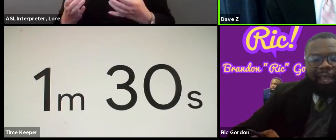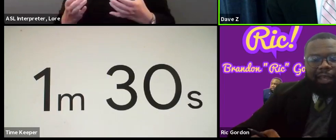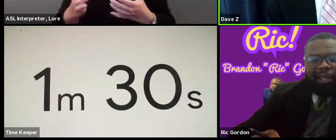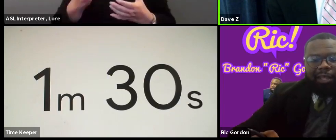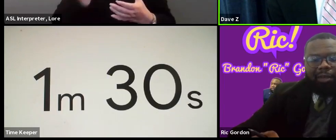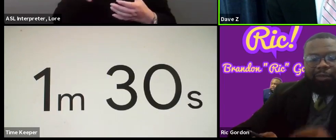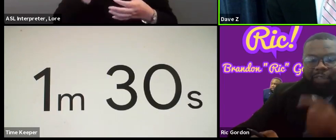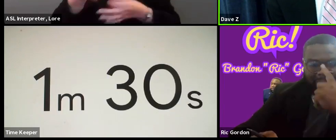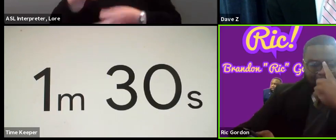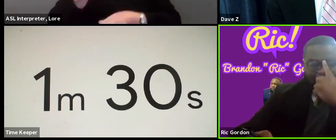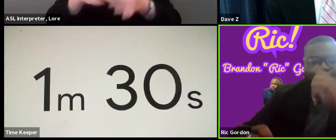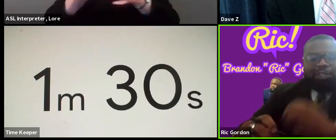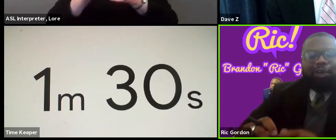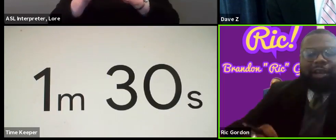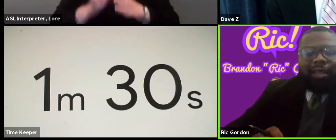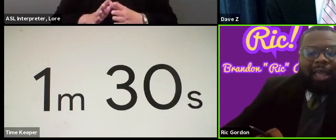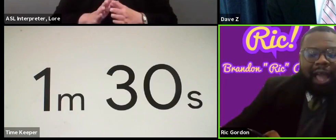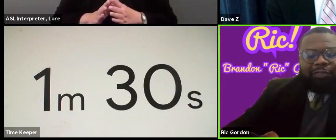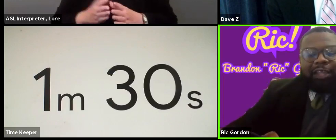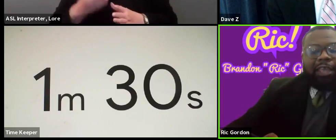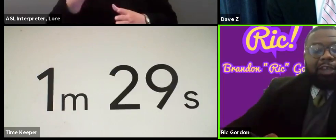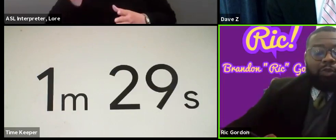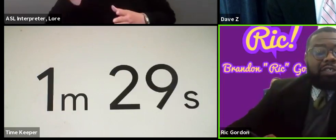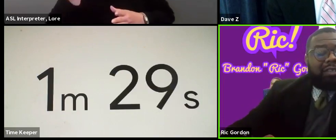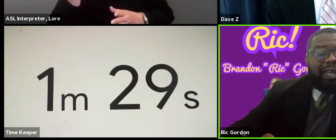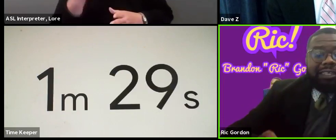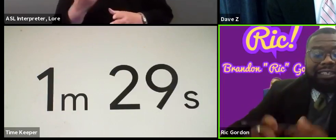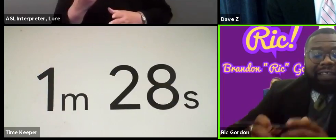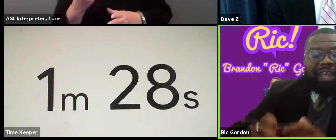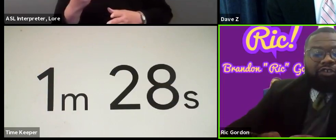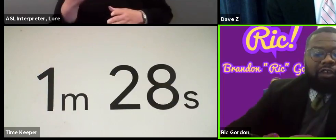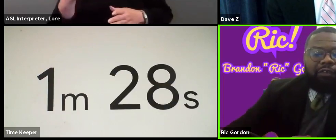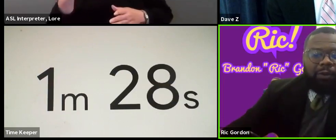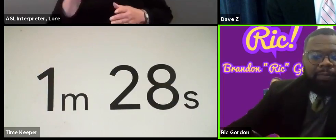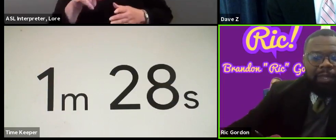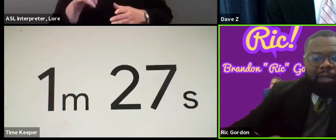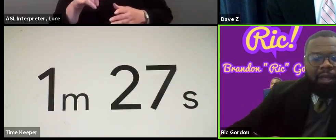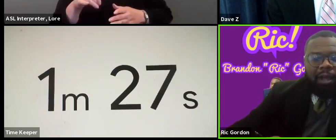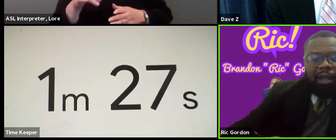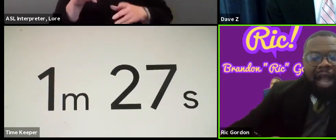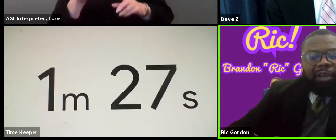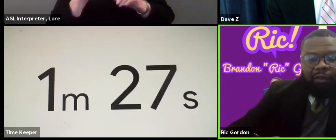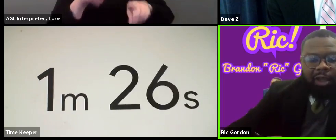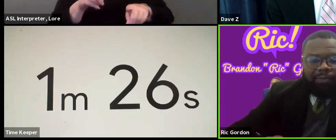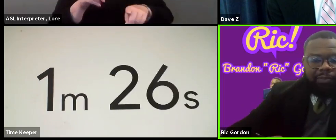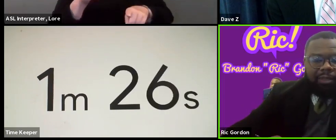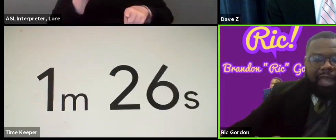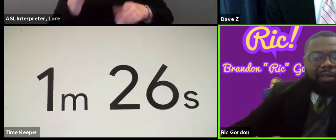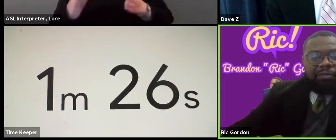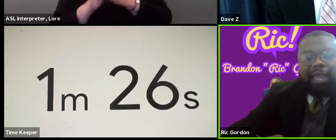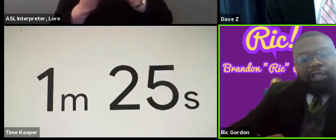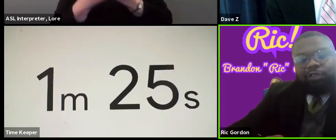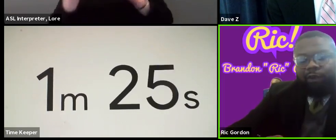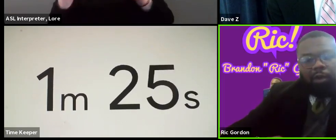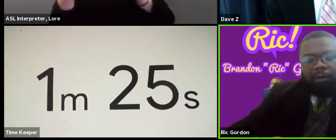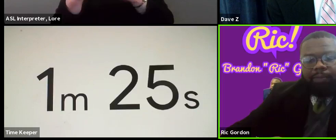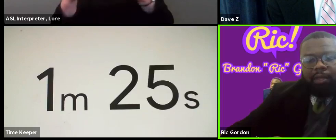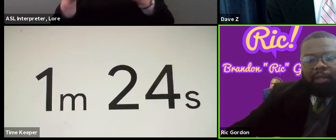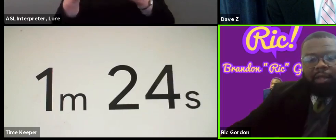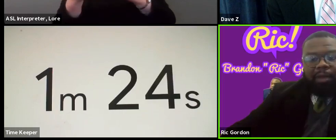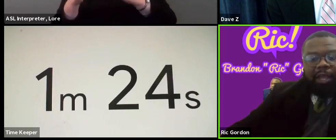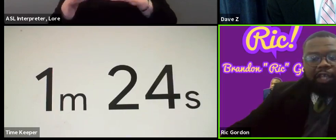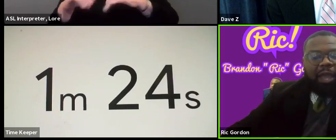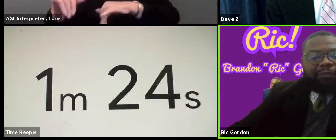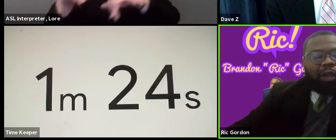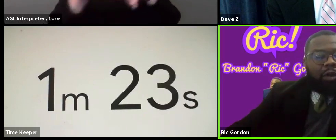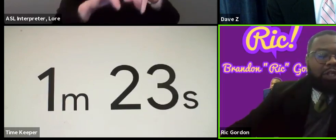Mr. Gordon. Thank you so much, Mrs. Aaron. I think the answer is not that trivial, but a common ground, I believe, is the answer for all.